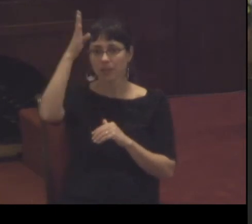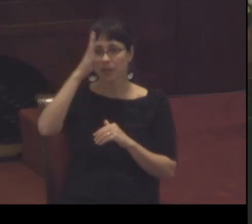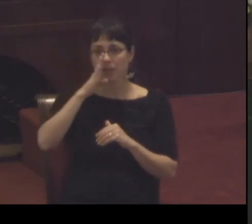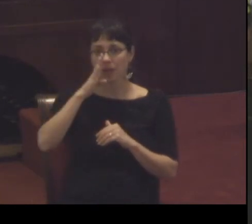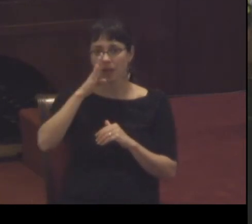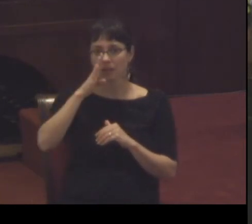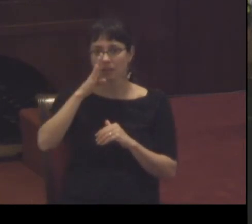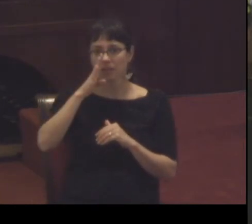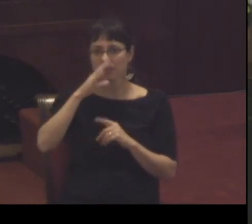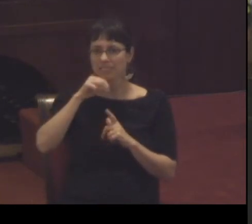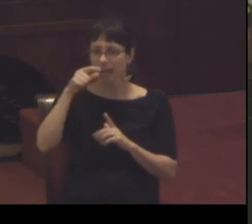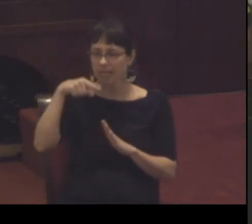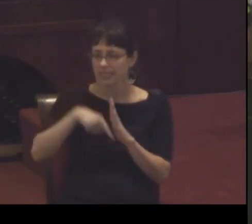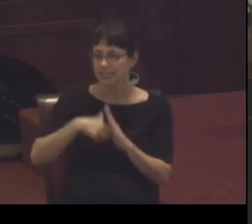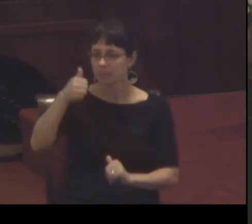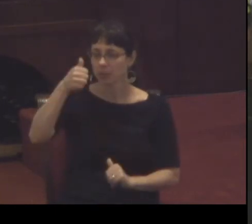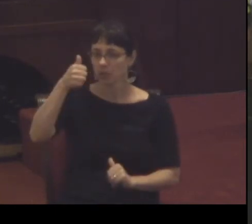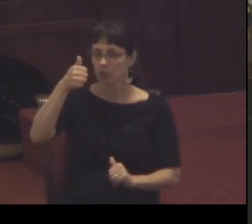deeper still